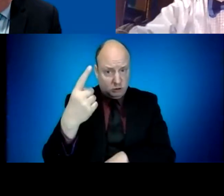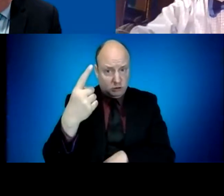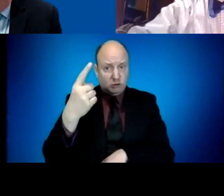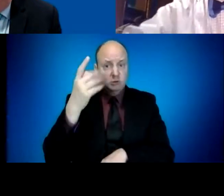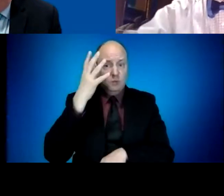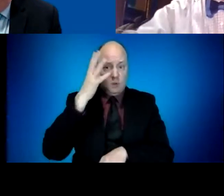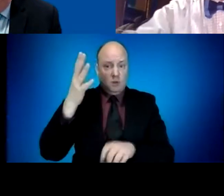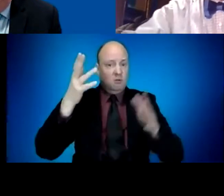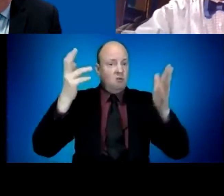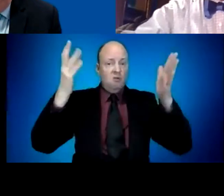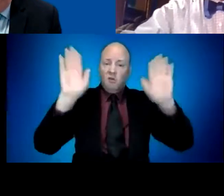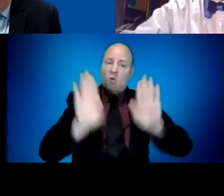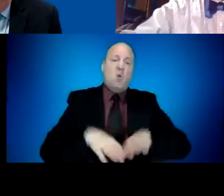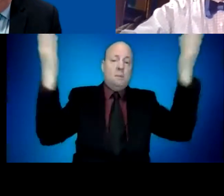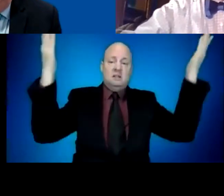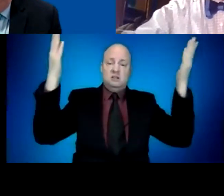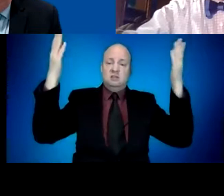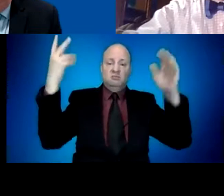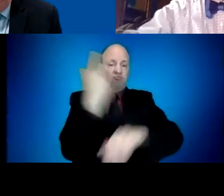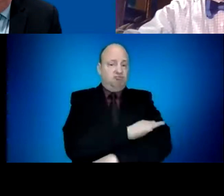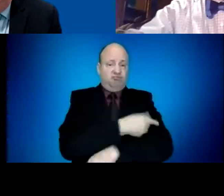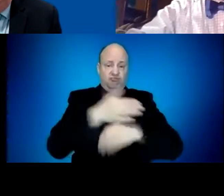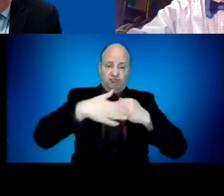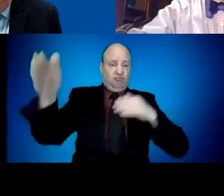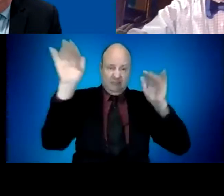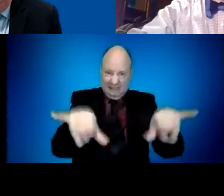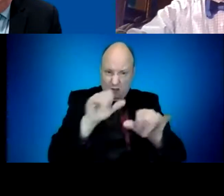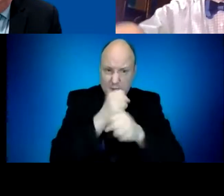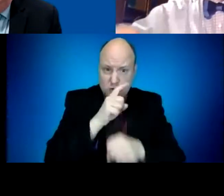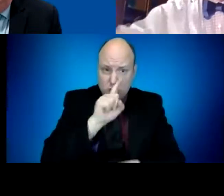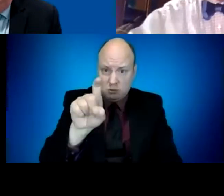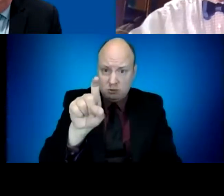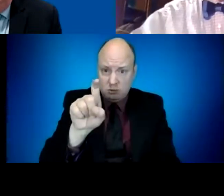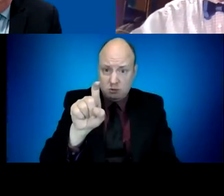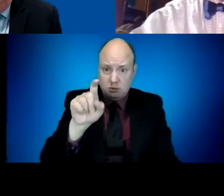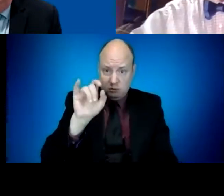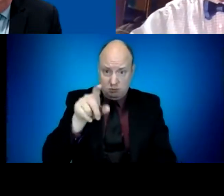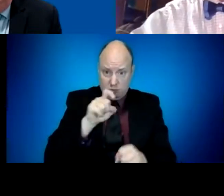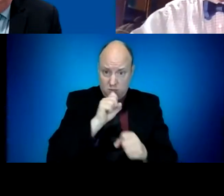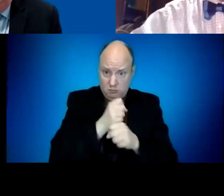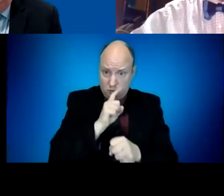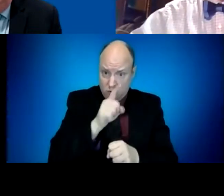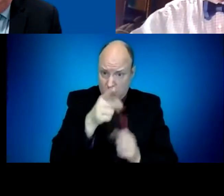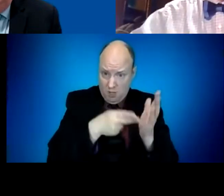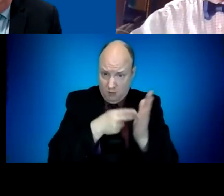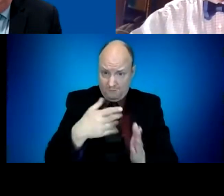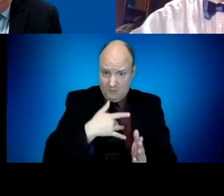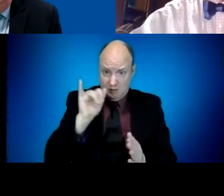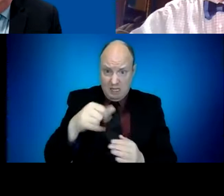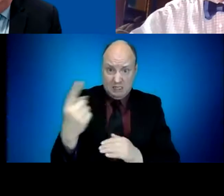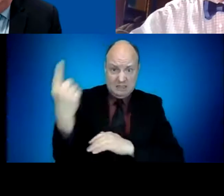Allen, do you feel like May 1 is a realistic date to have all Oregonians eligible for the vaccine?